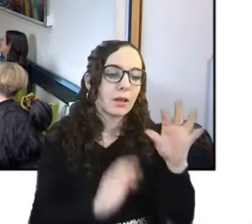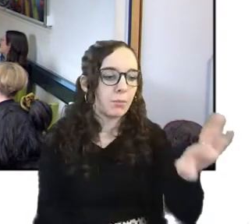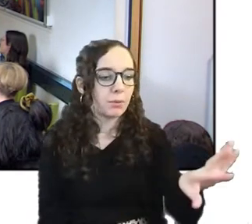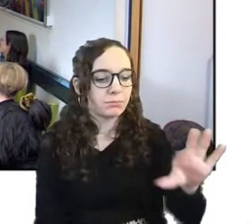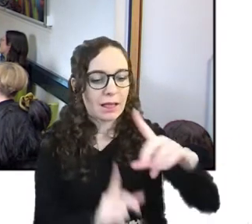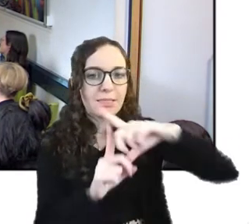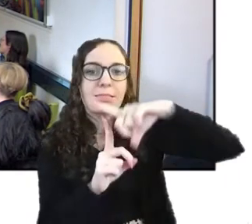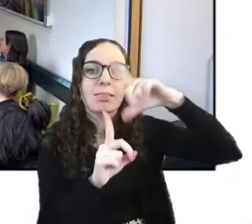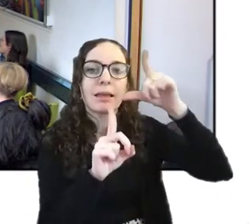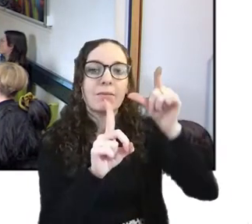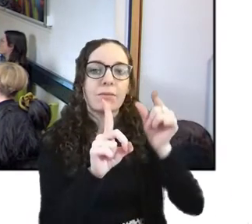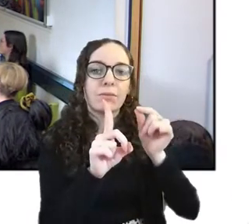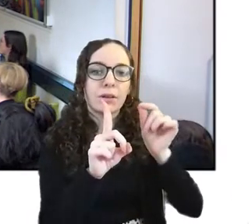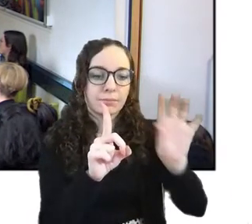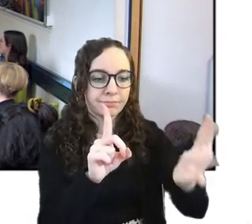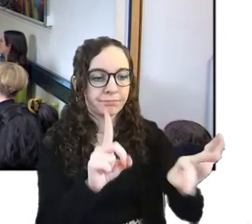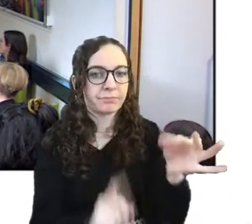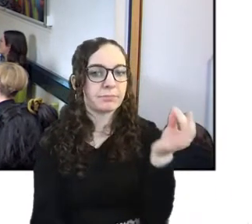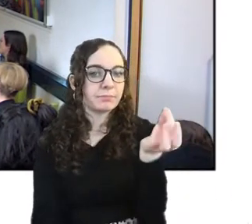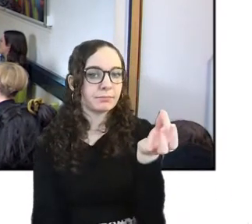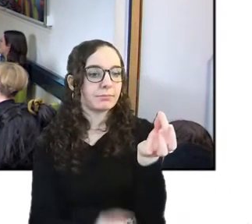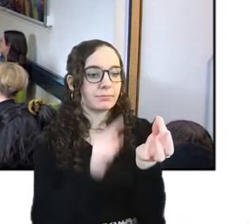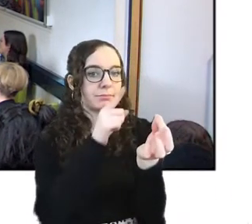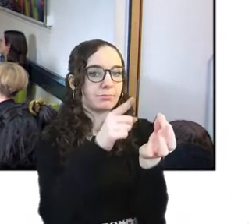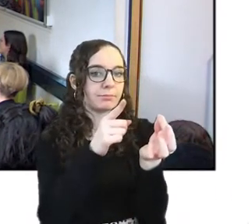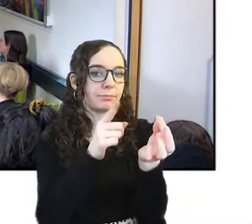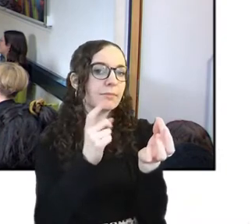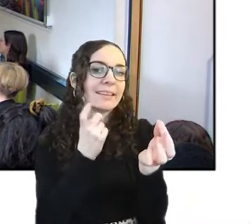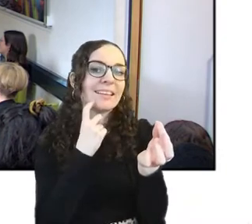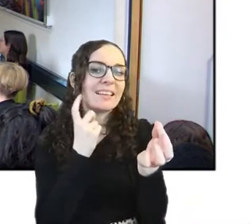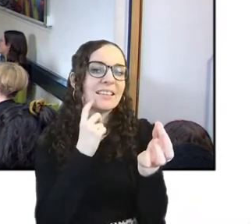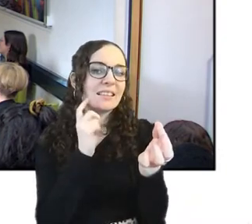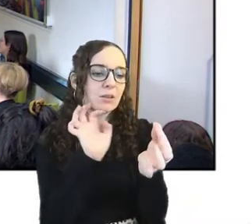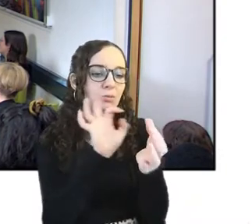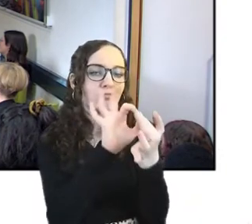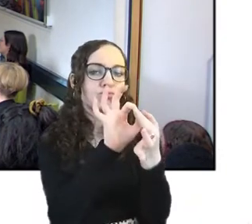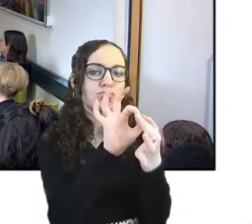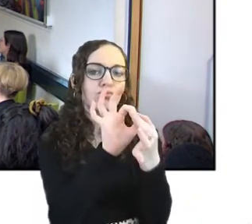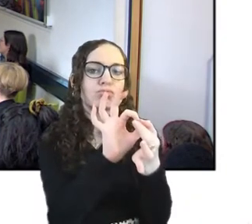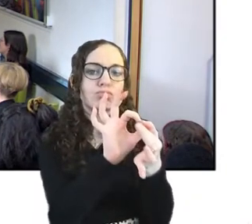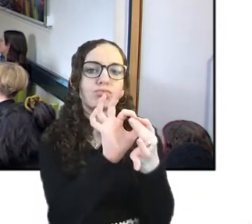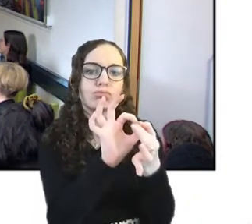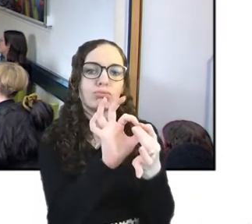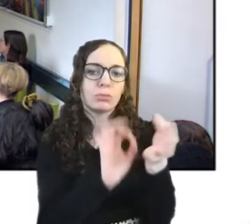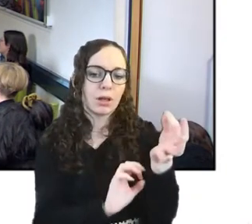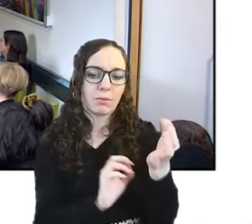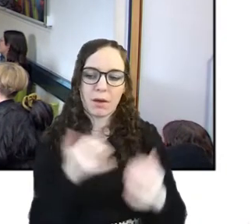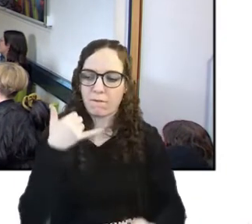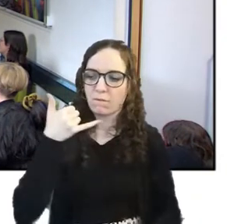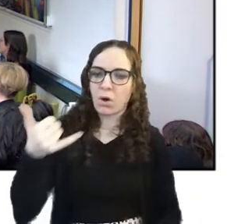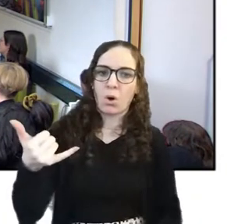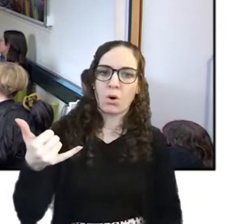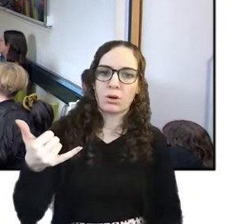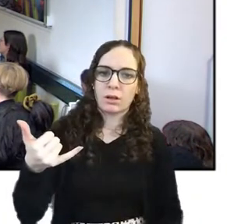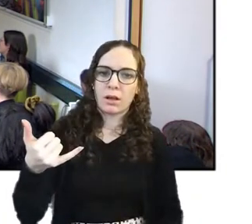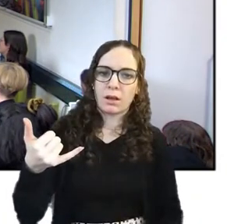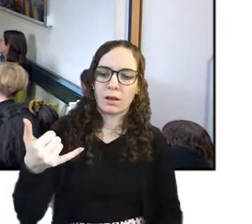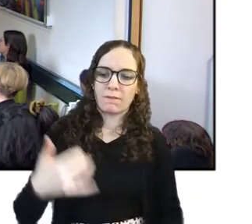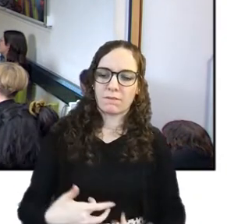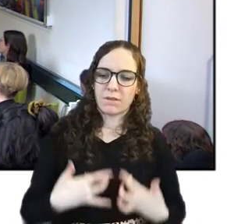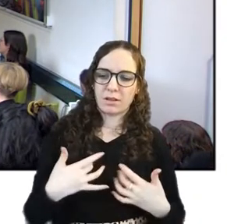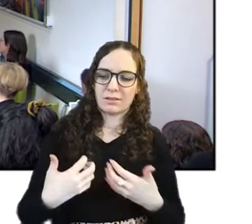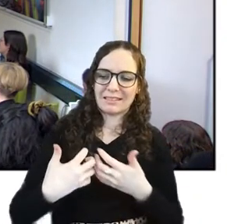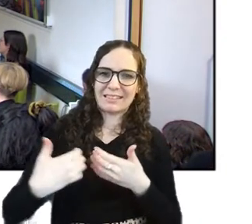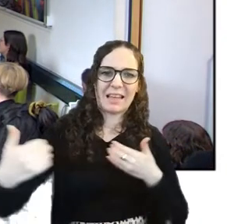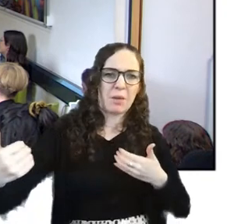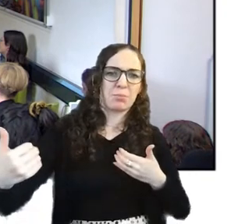find to interact and build a relationship but then a phone seems so separate and like